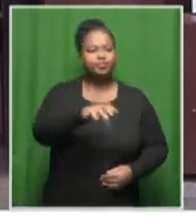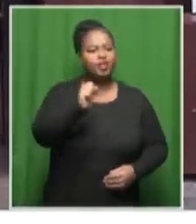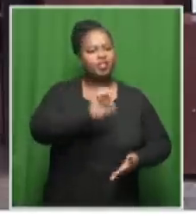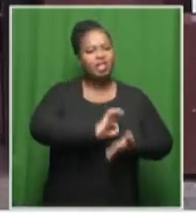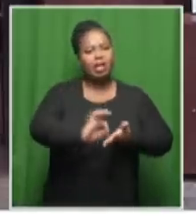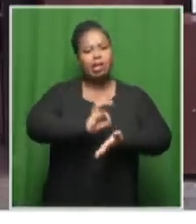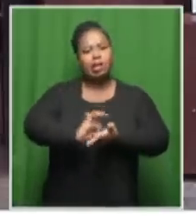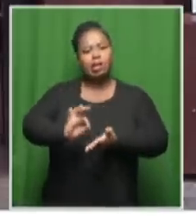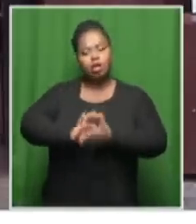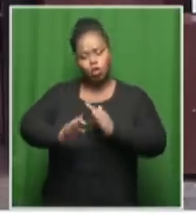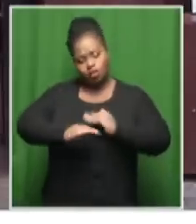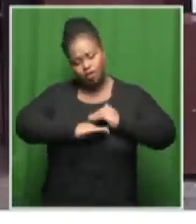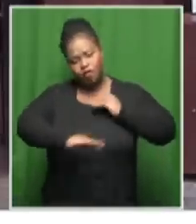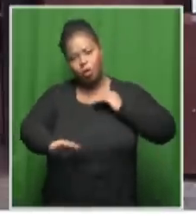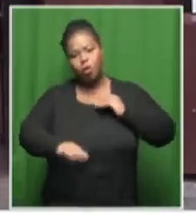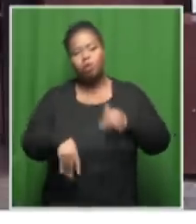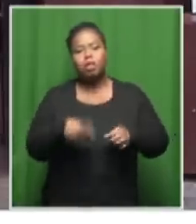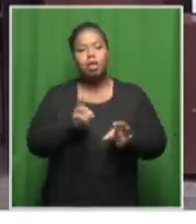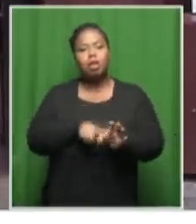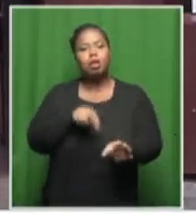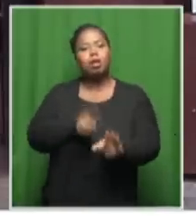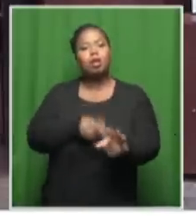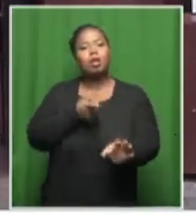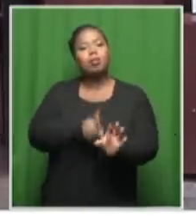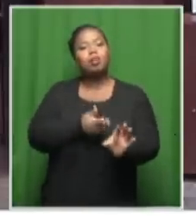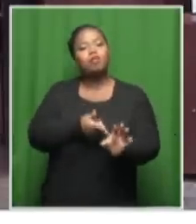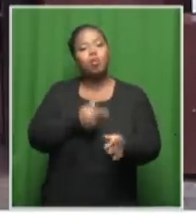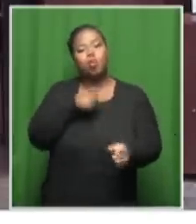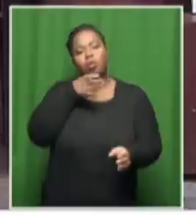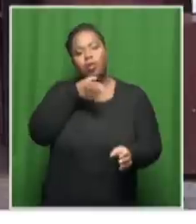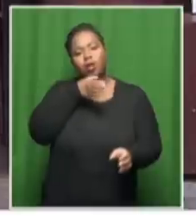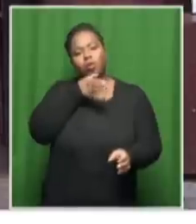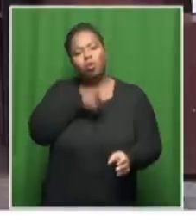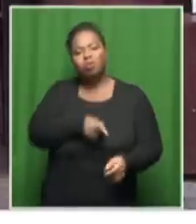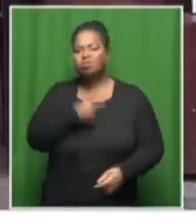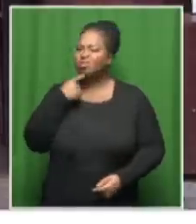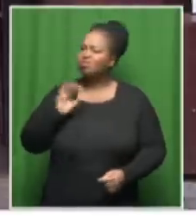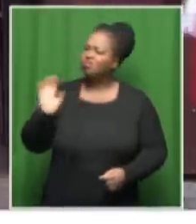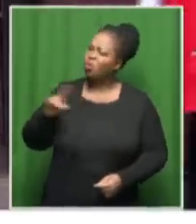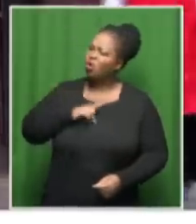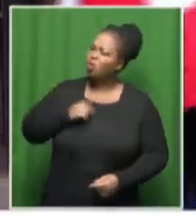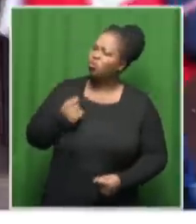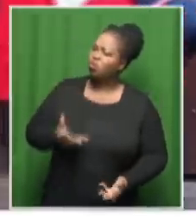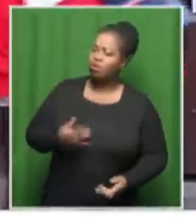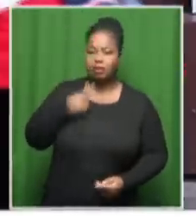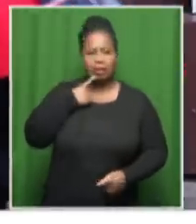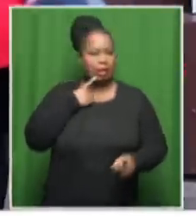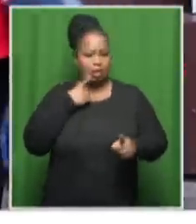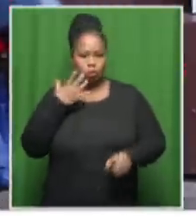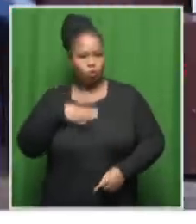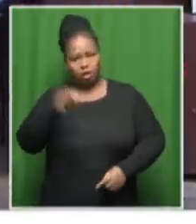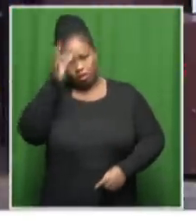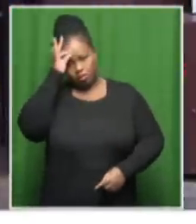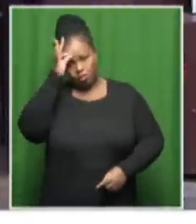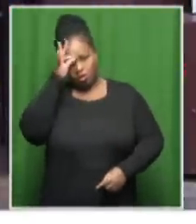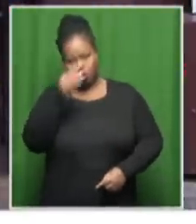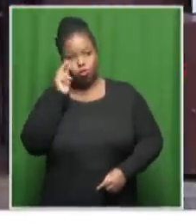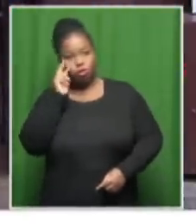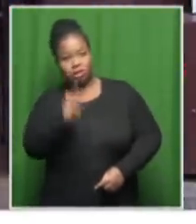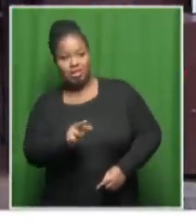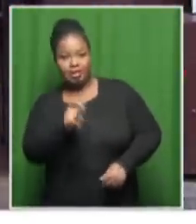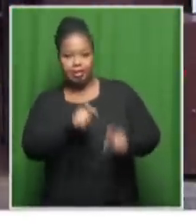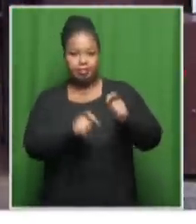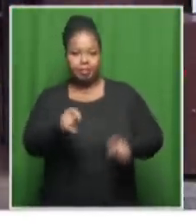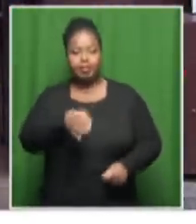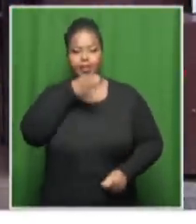cans on the floor and was asked by one of the neighbors why she was doing that and she said she didn't want police to see that the people inside the